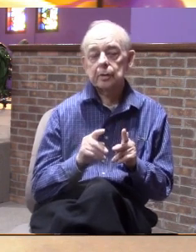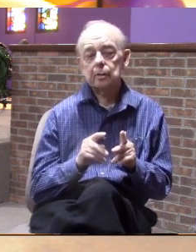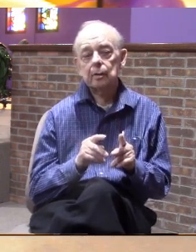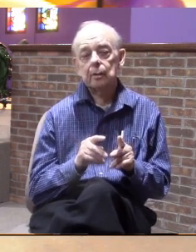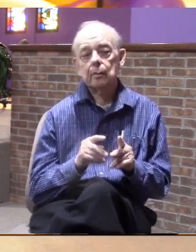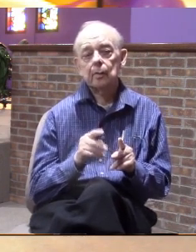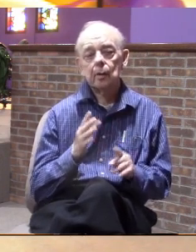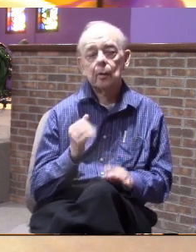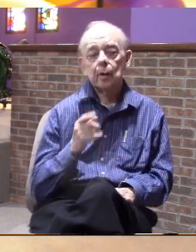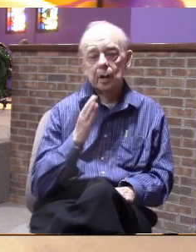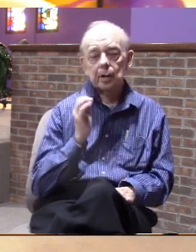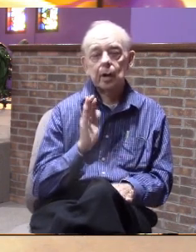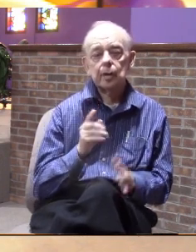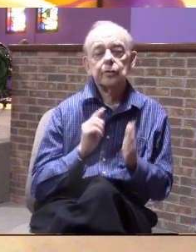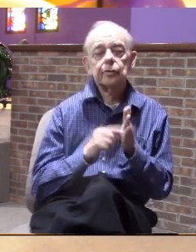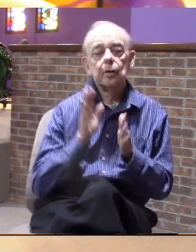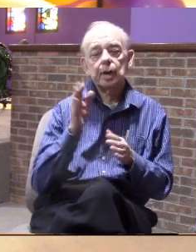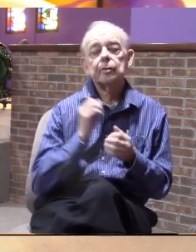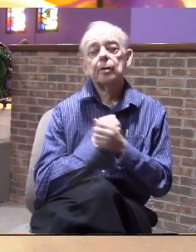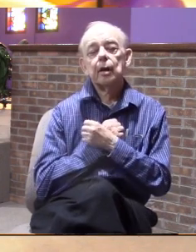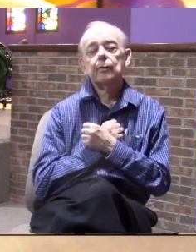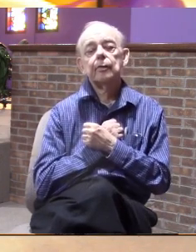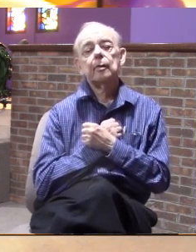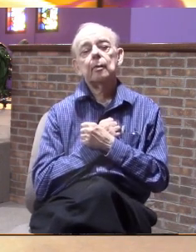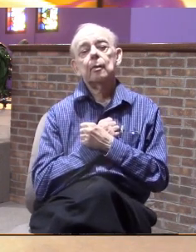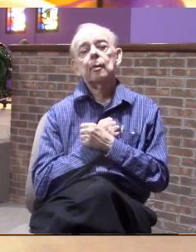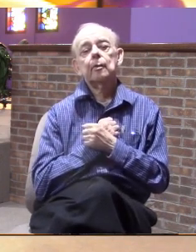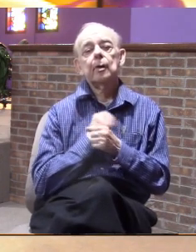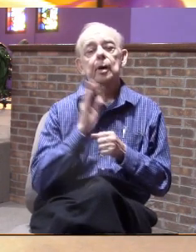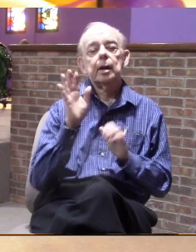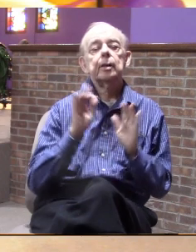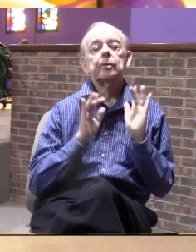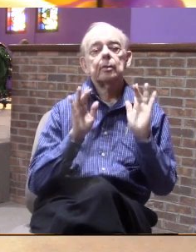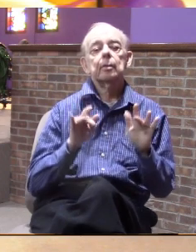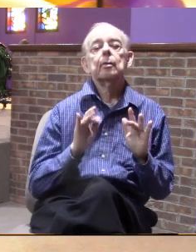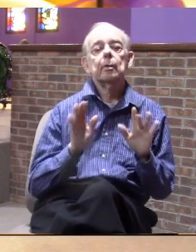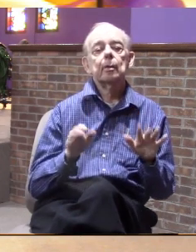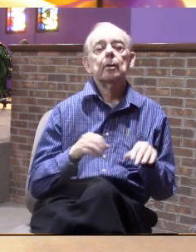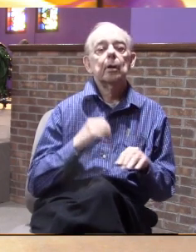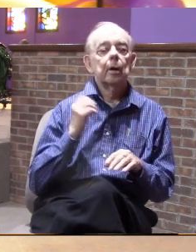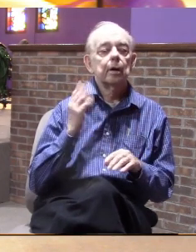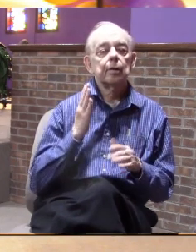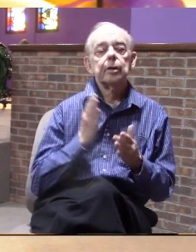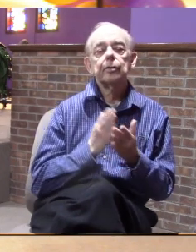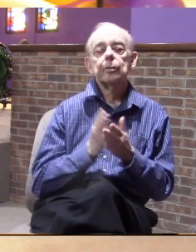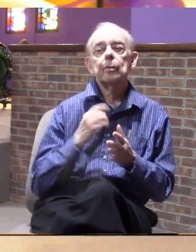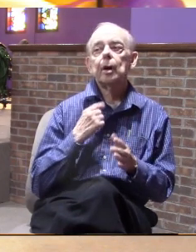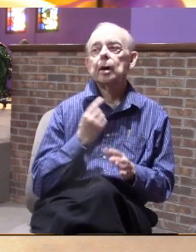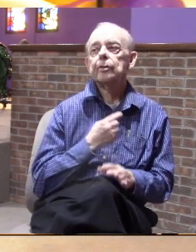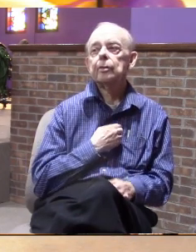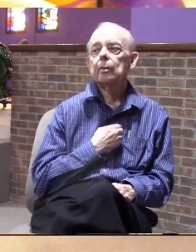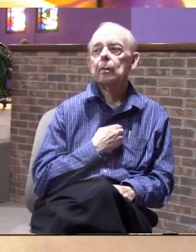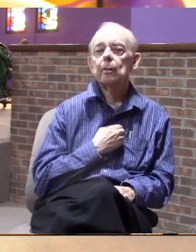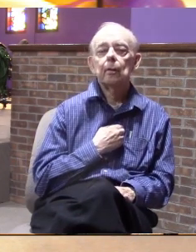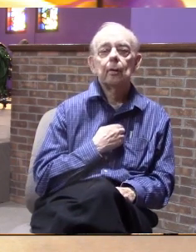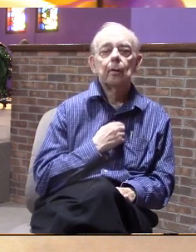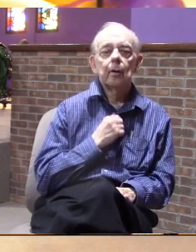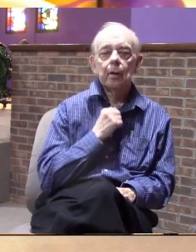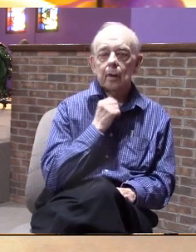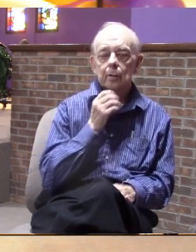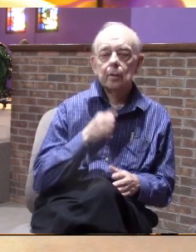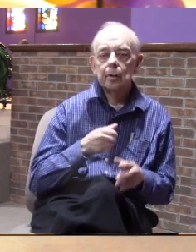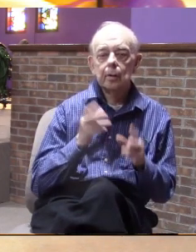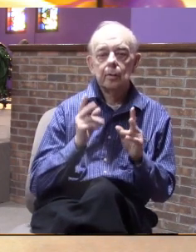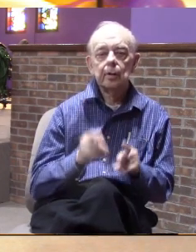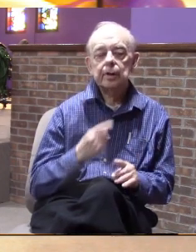so that he can show his love his mercy and his grace through us so don't let